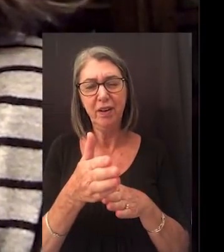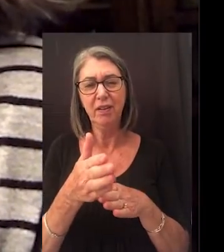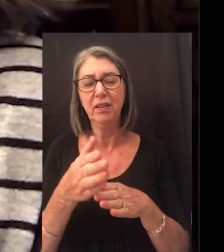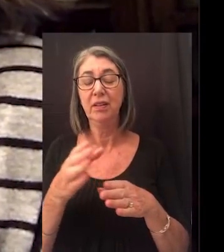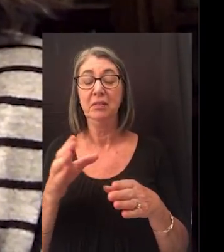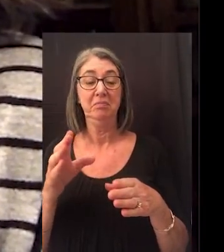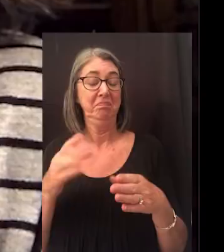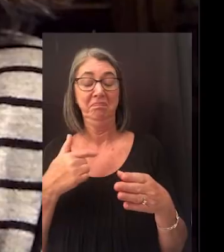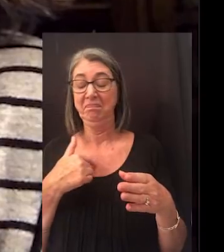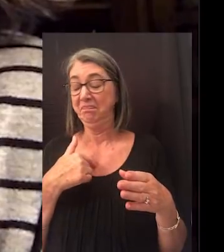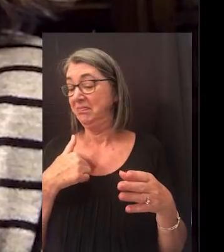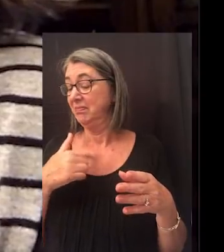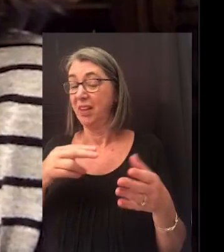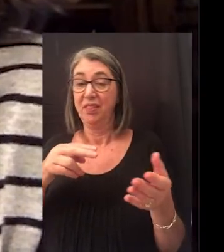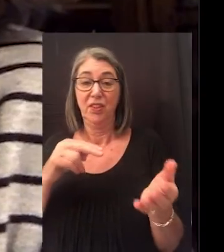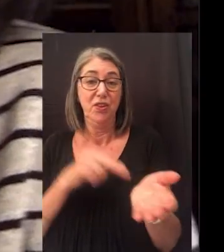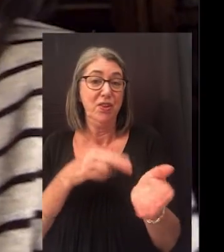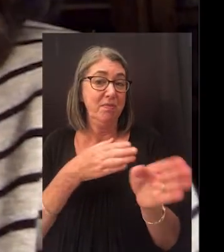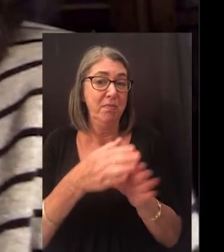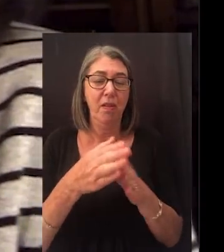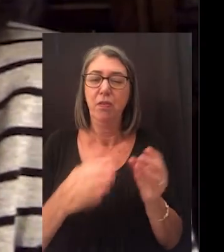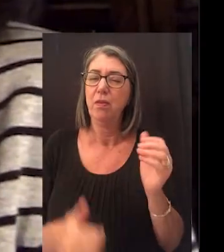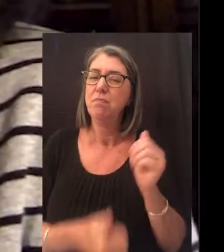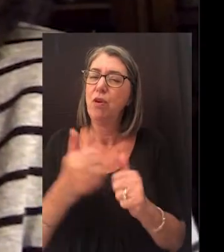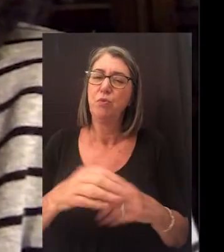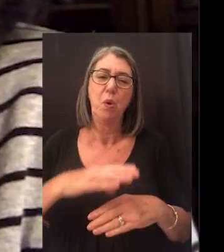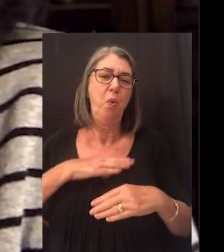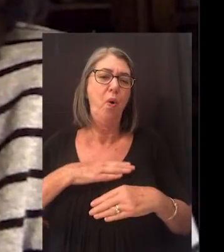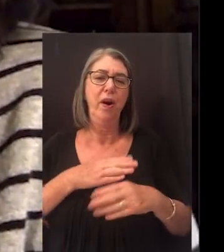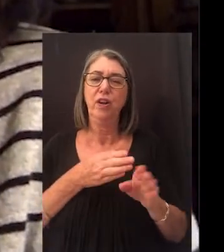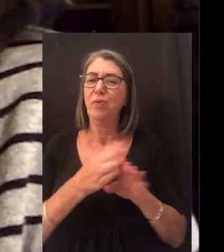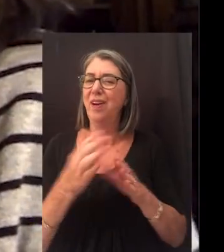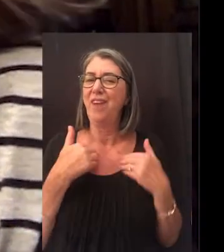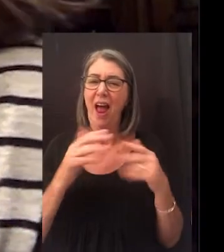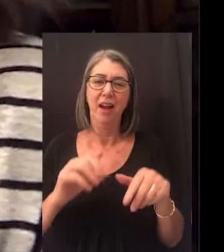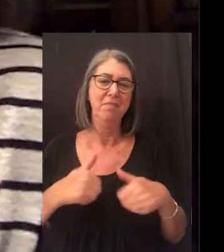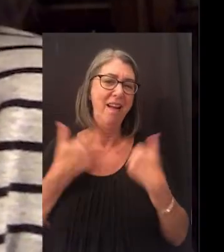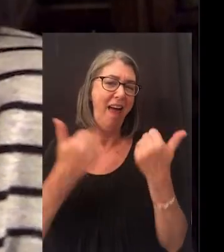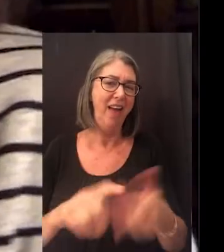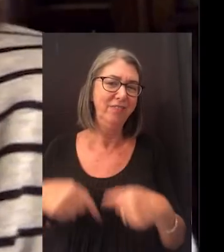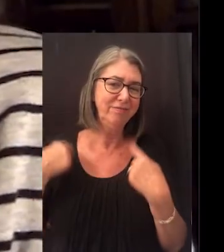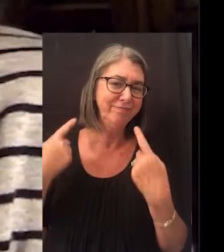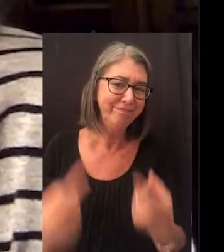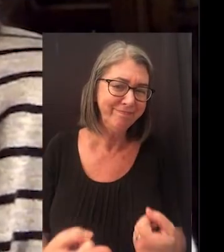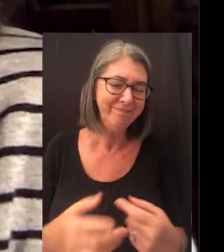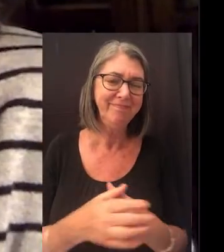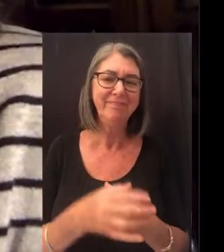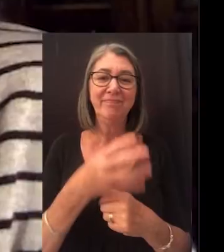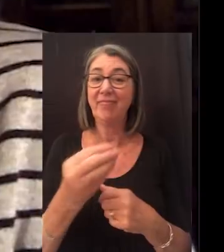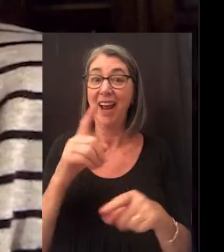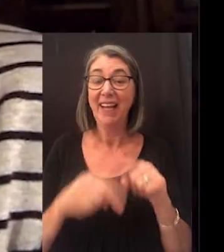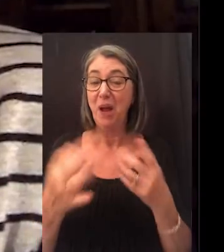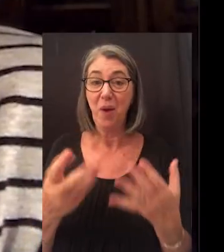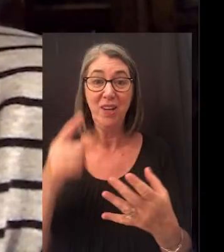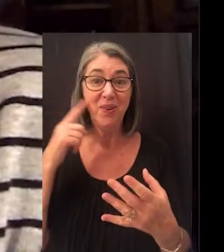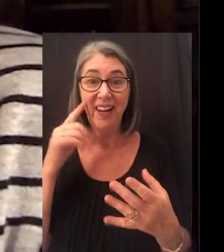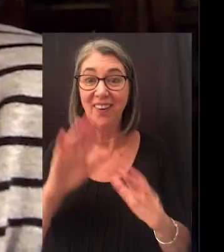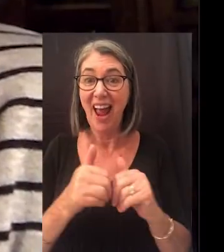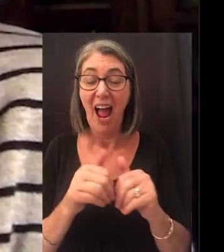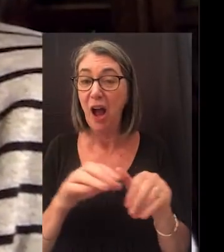in your career. Being a nurse is the most rewarding career I've ever had in my life, and